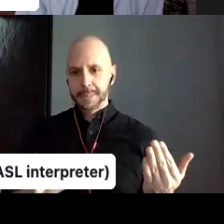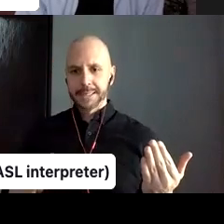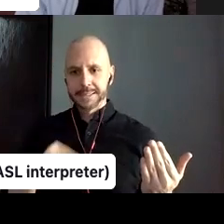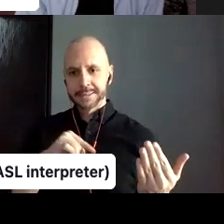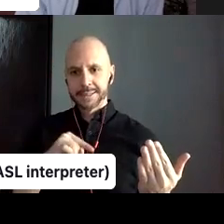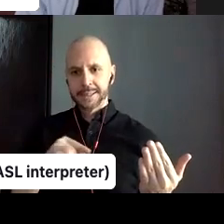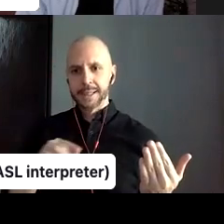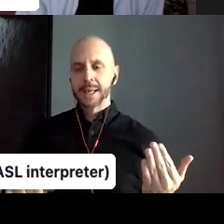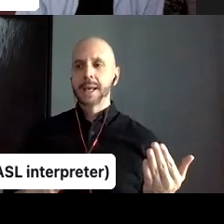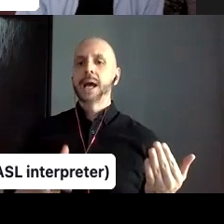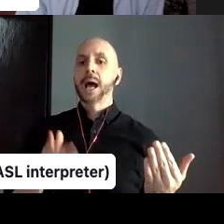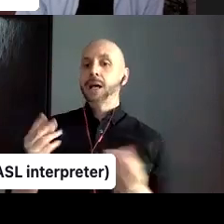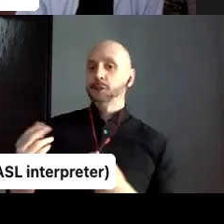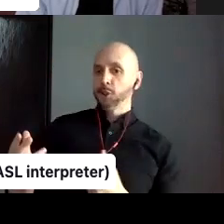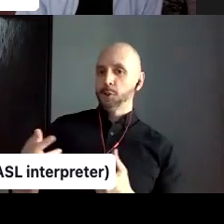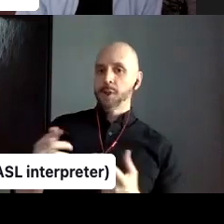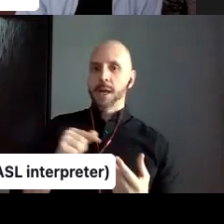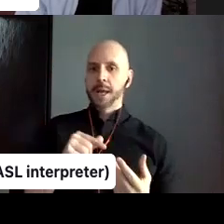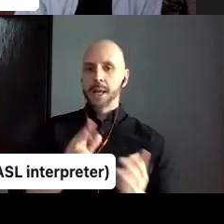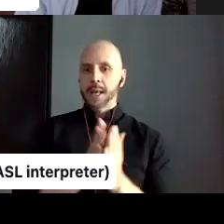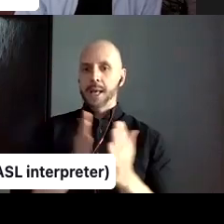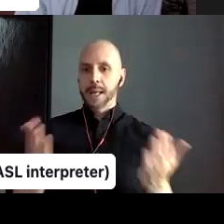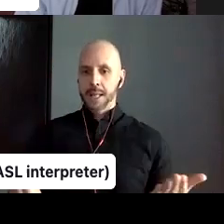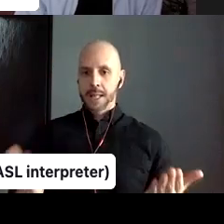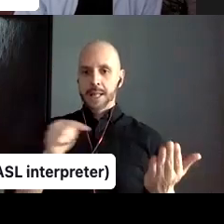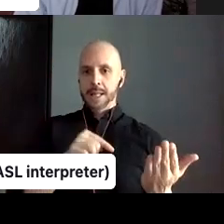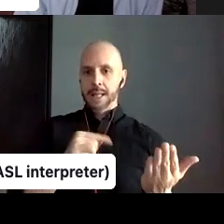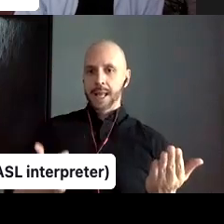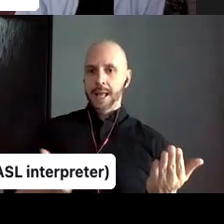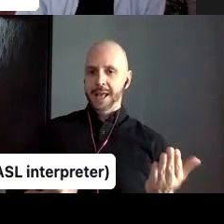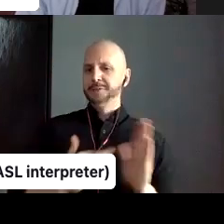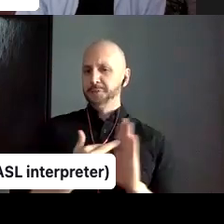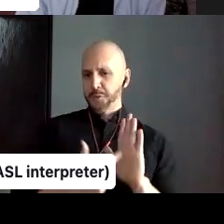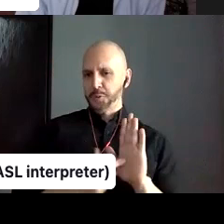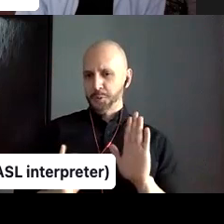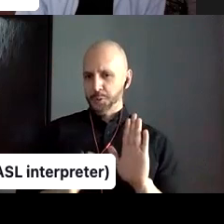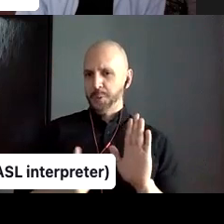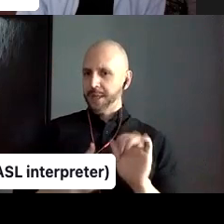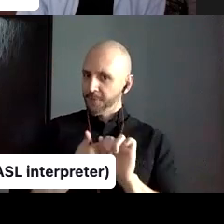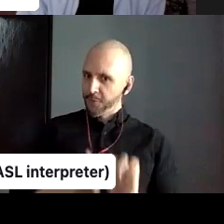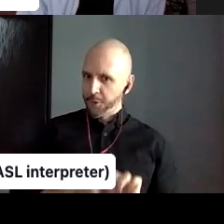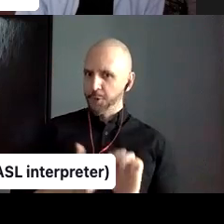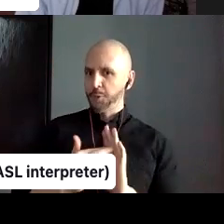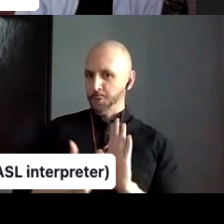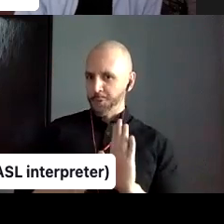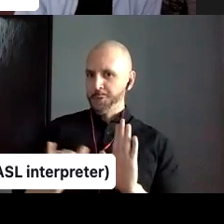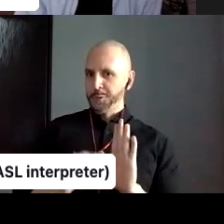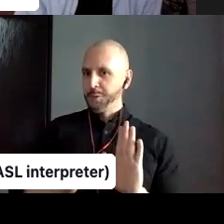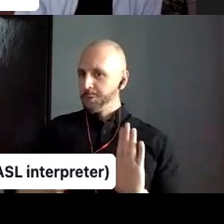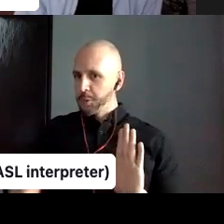and it has to, uh, adhere to these and these rules, such as, you know, that there was going to be, um,